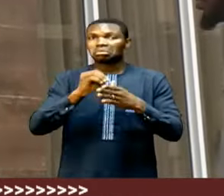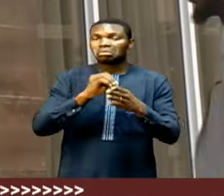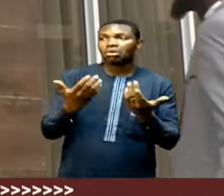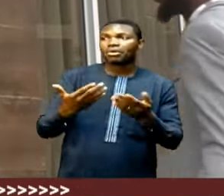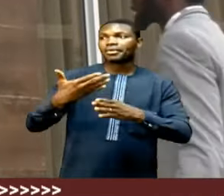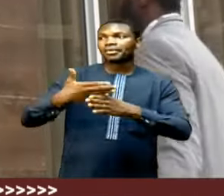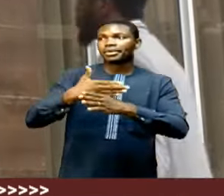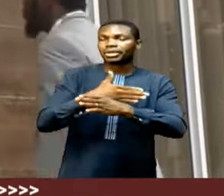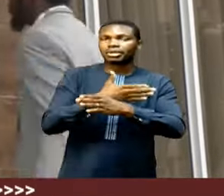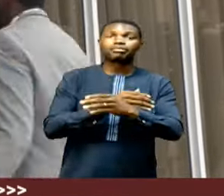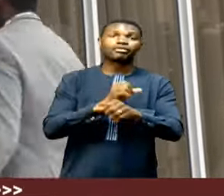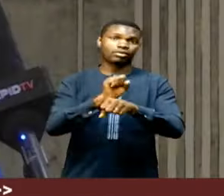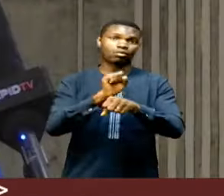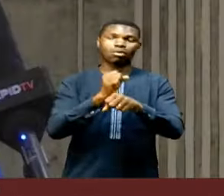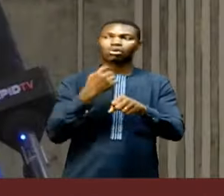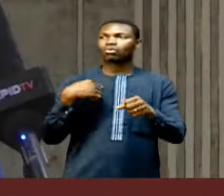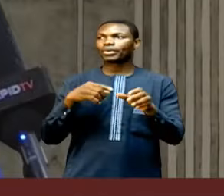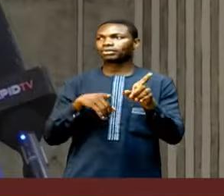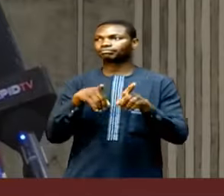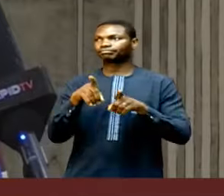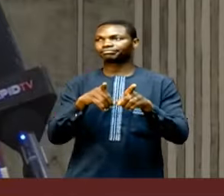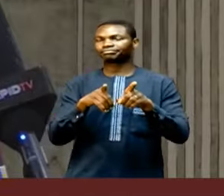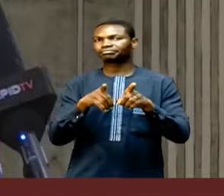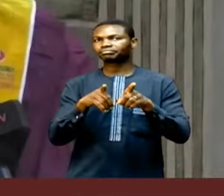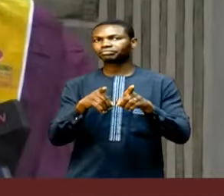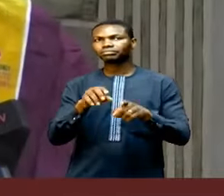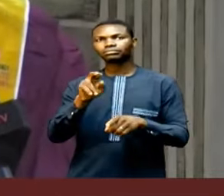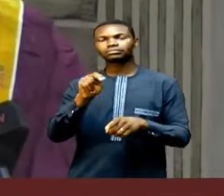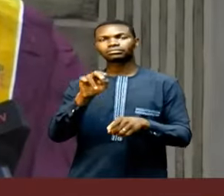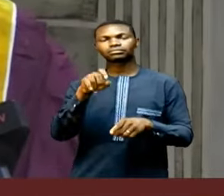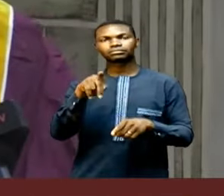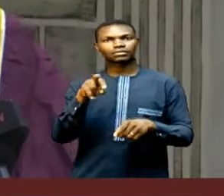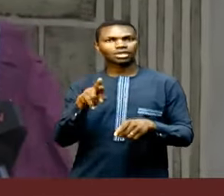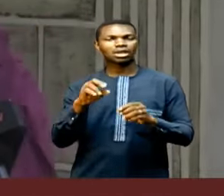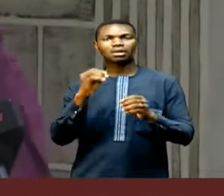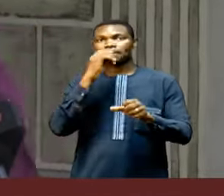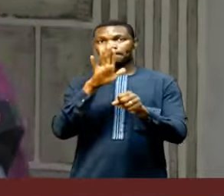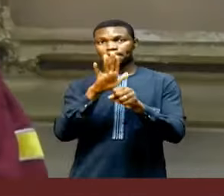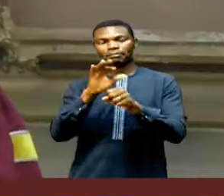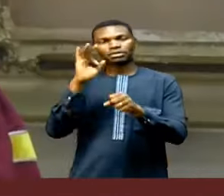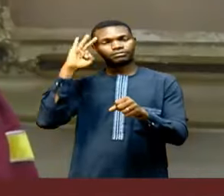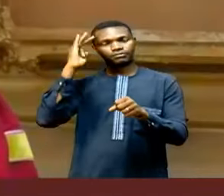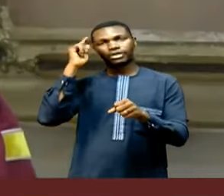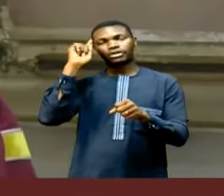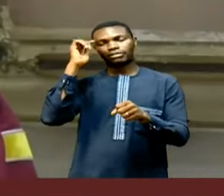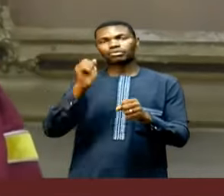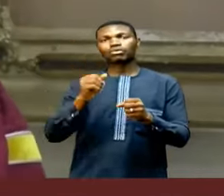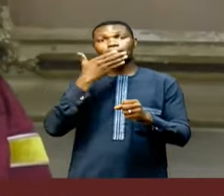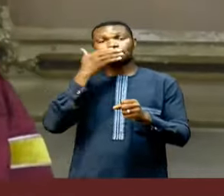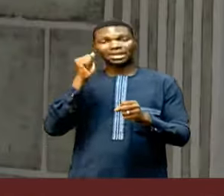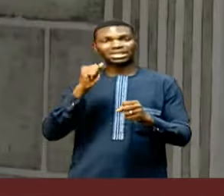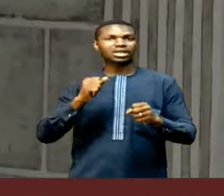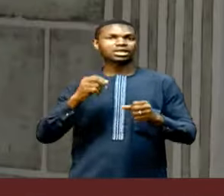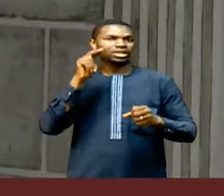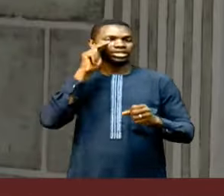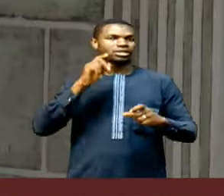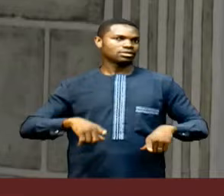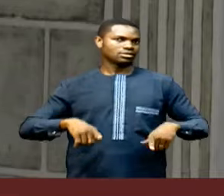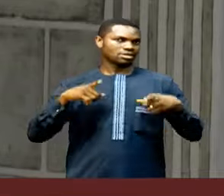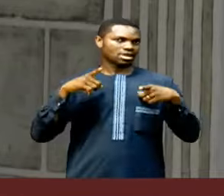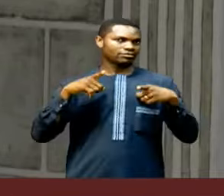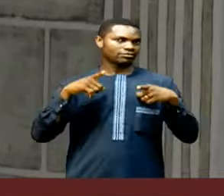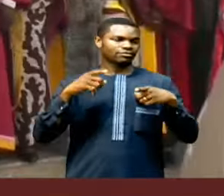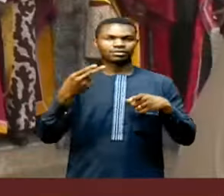the work we are doing. The Institute assures the federal government of its support to better the lives of Nigerians. Hammond, Germany,